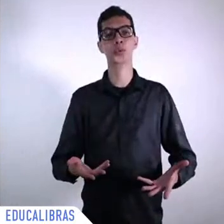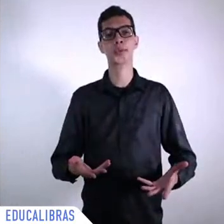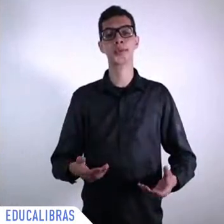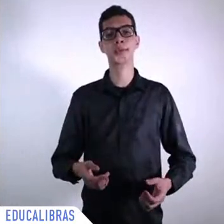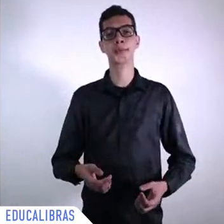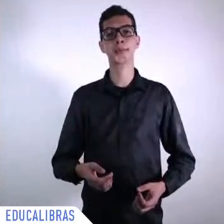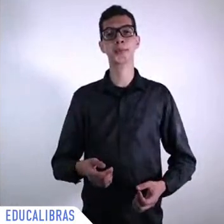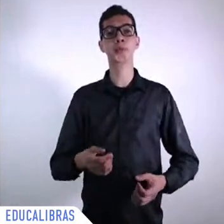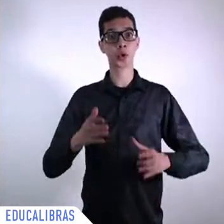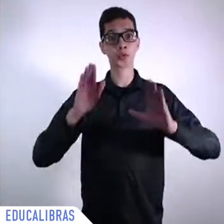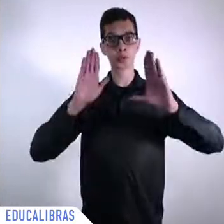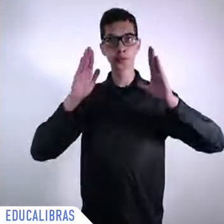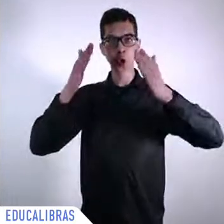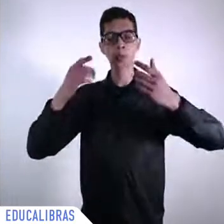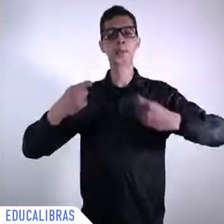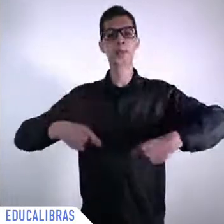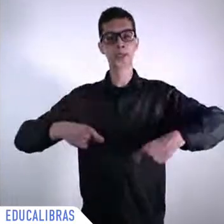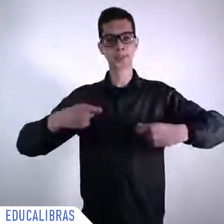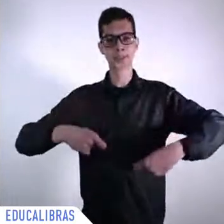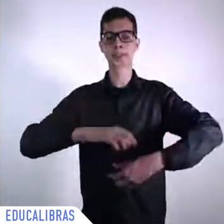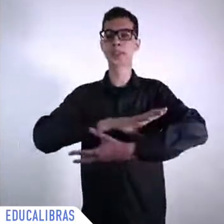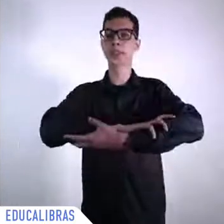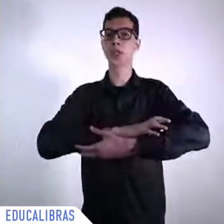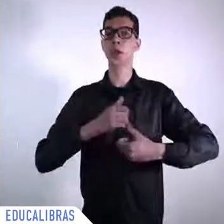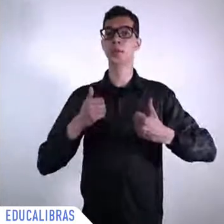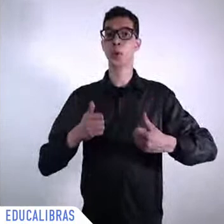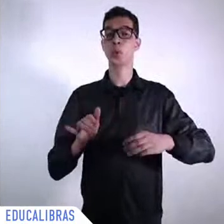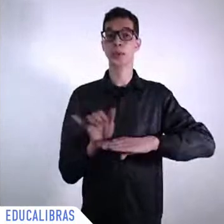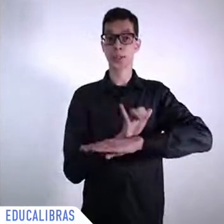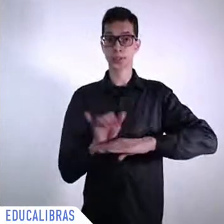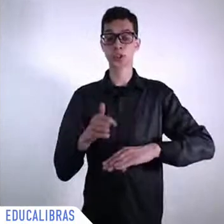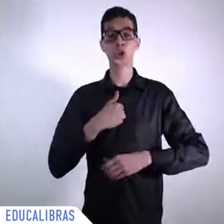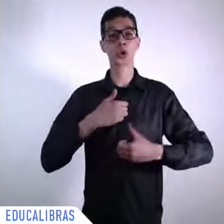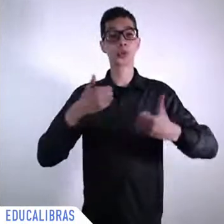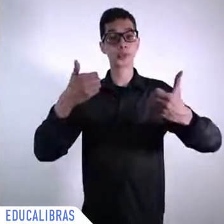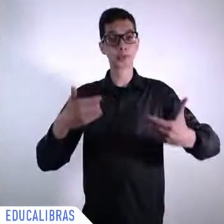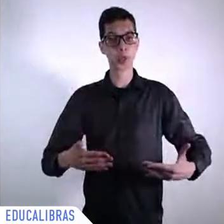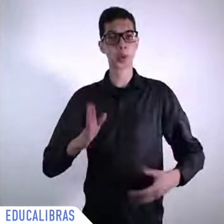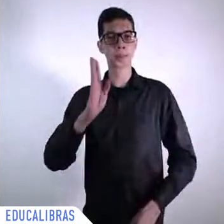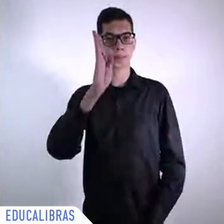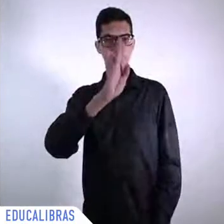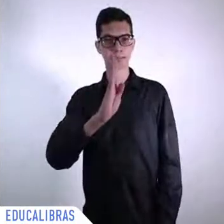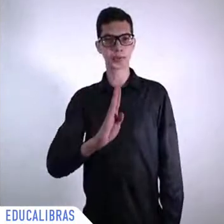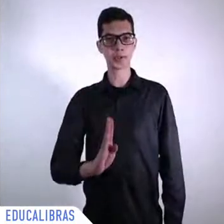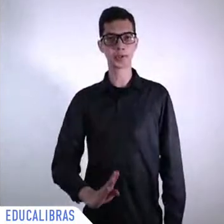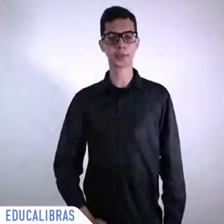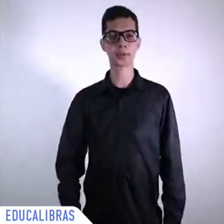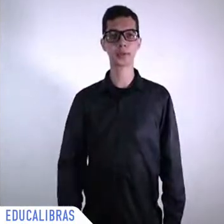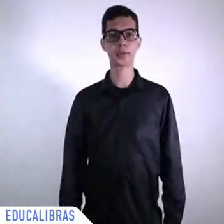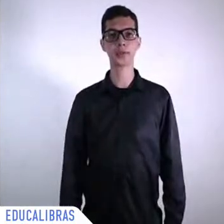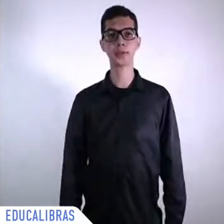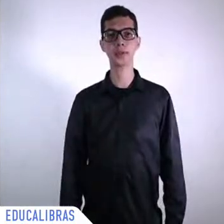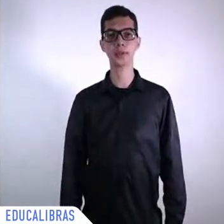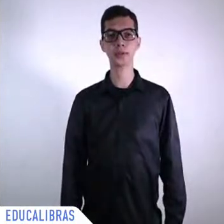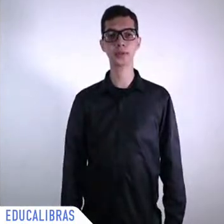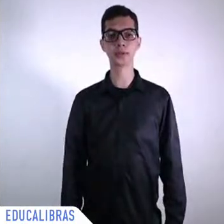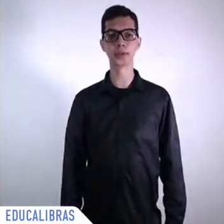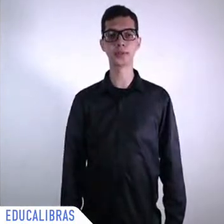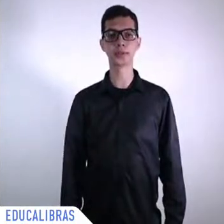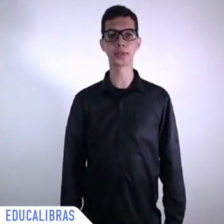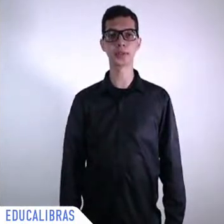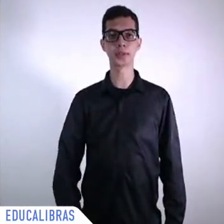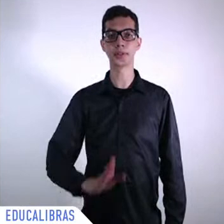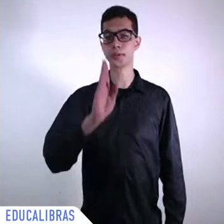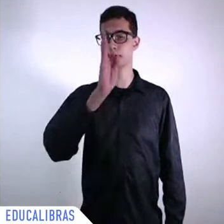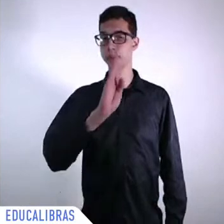and I have say one strategic partnership for Brazil it has to be Argentina there's no doubt about that but all the other countries are important as well